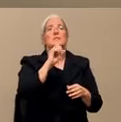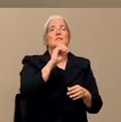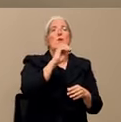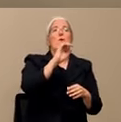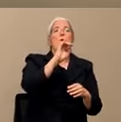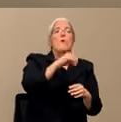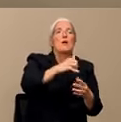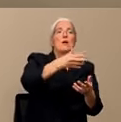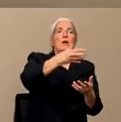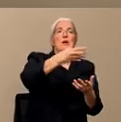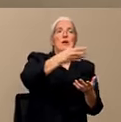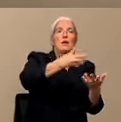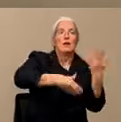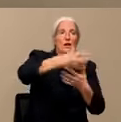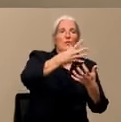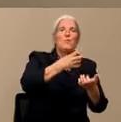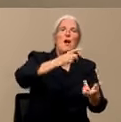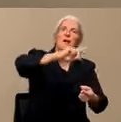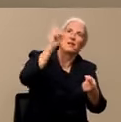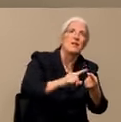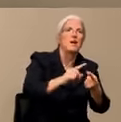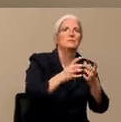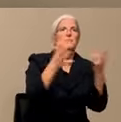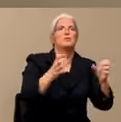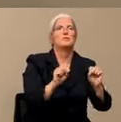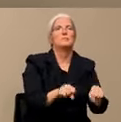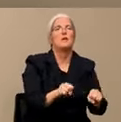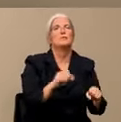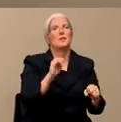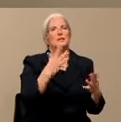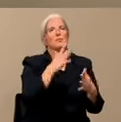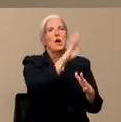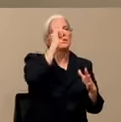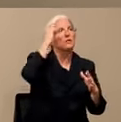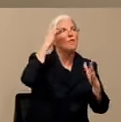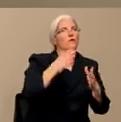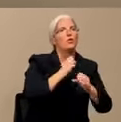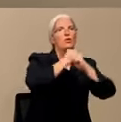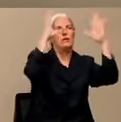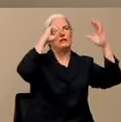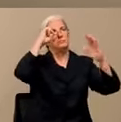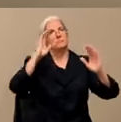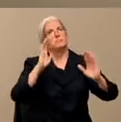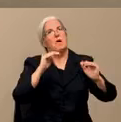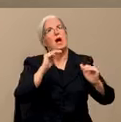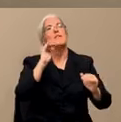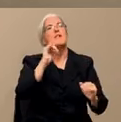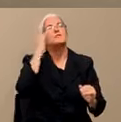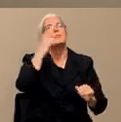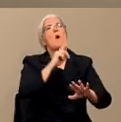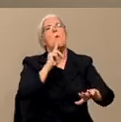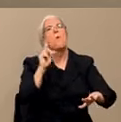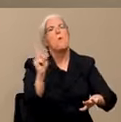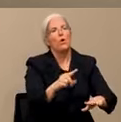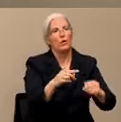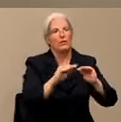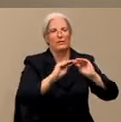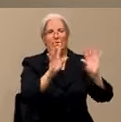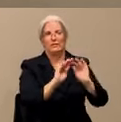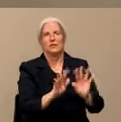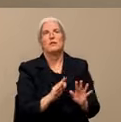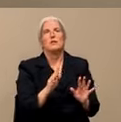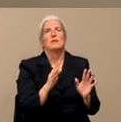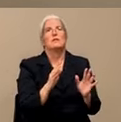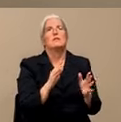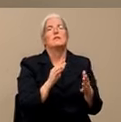we can about what the expectations are, what's in the order, and trying to provide some clarity around that. The second phase is going to move